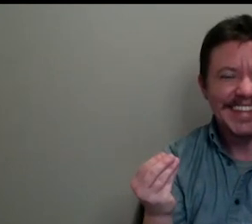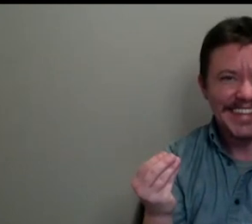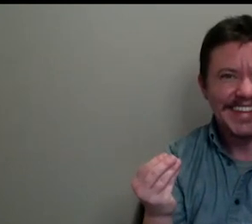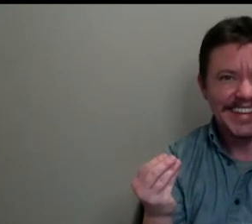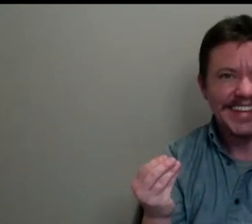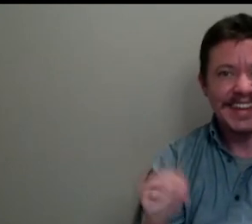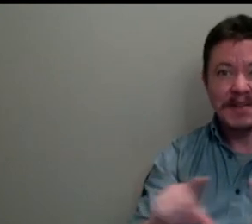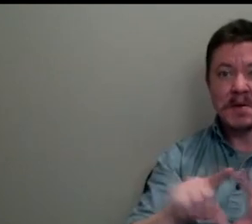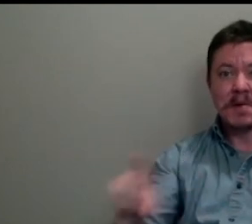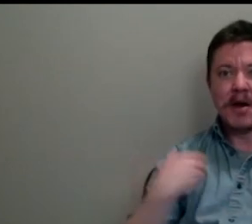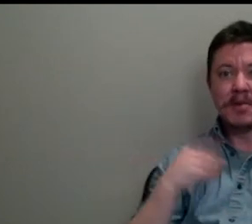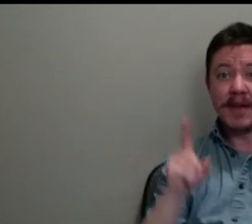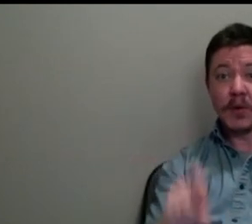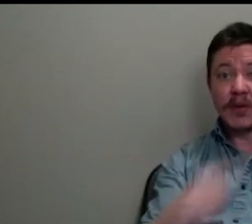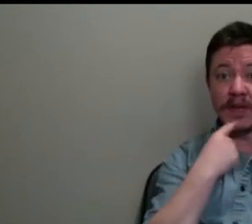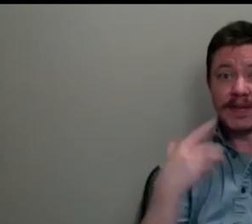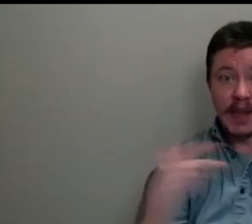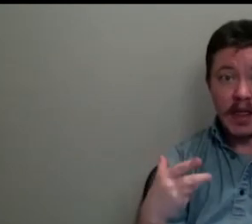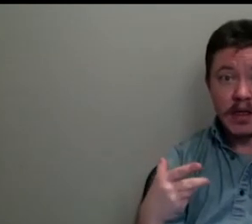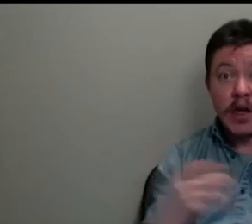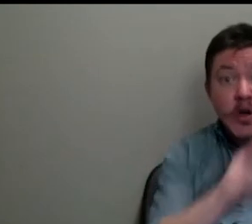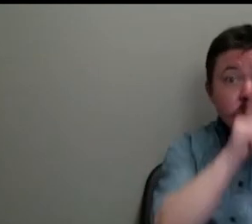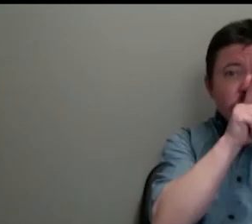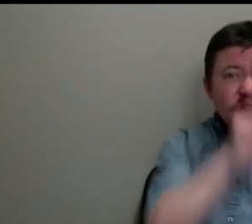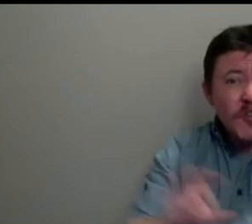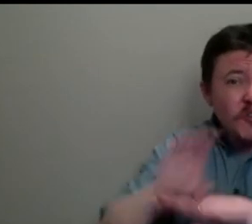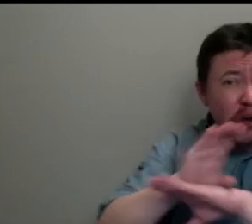bottom of the cartoon is, are you sure this is chocolate?